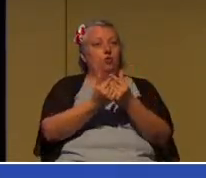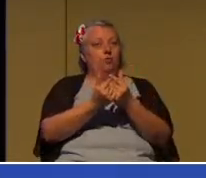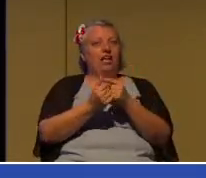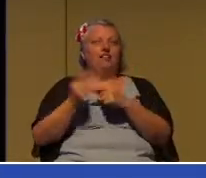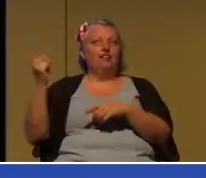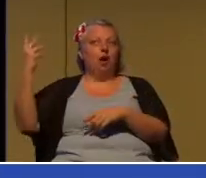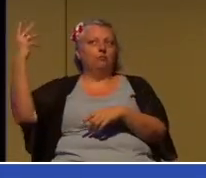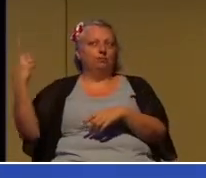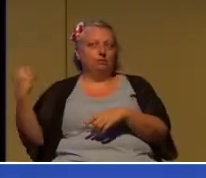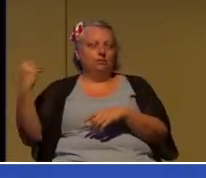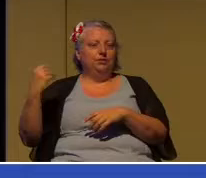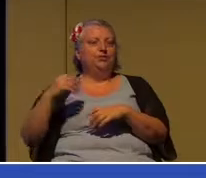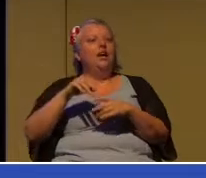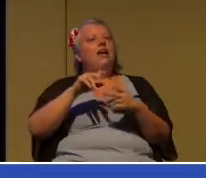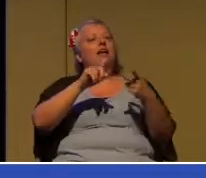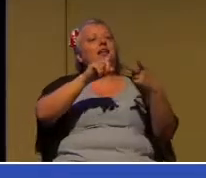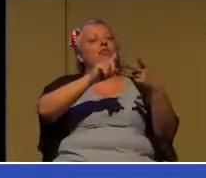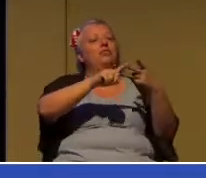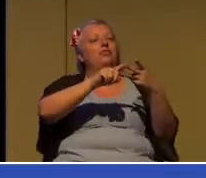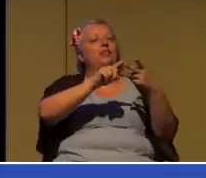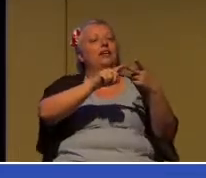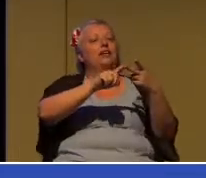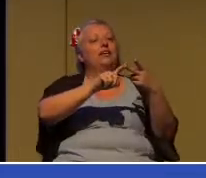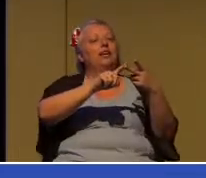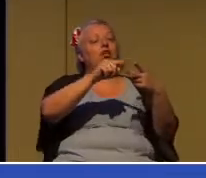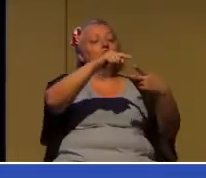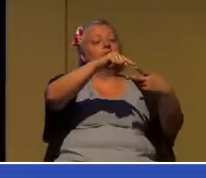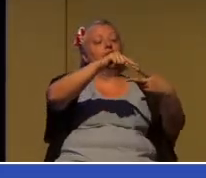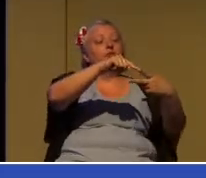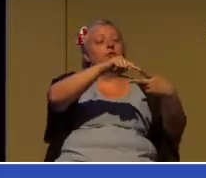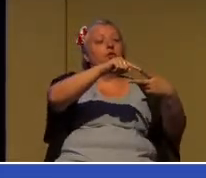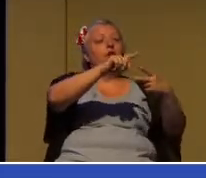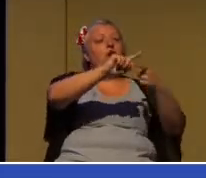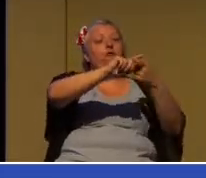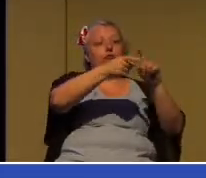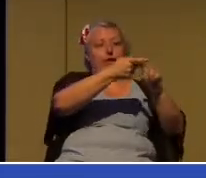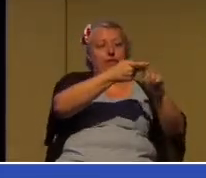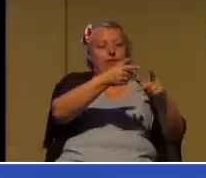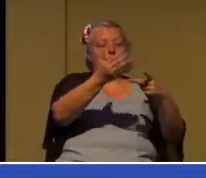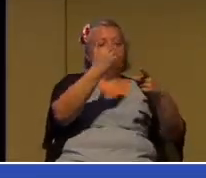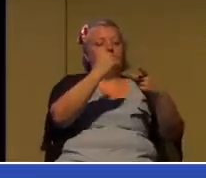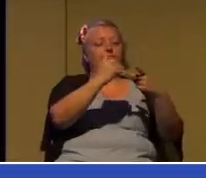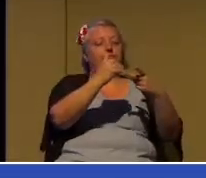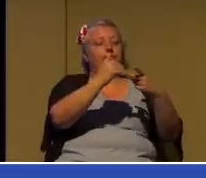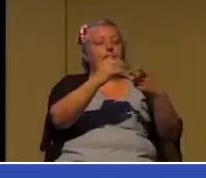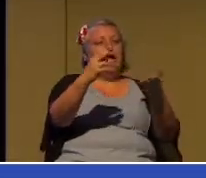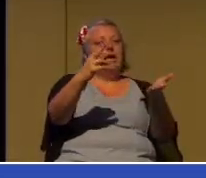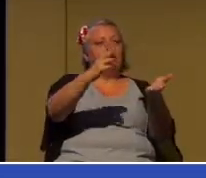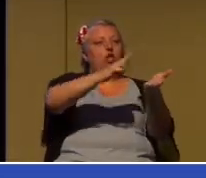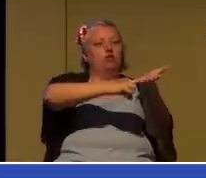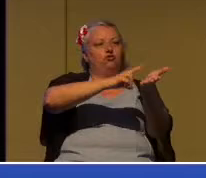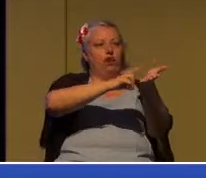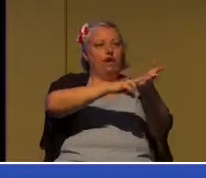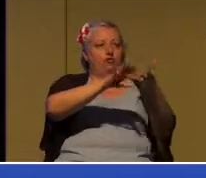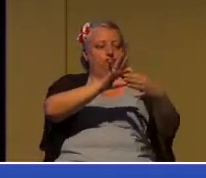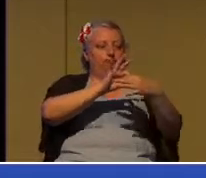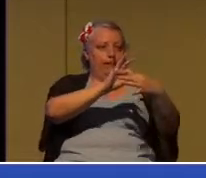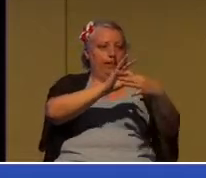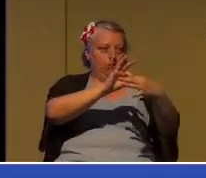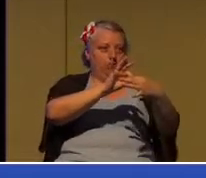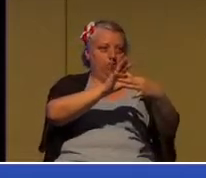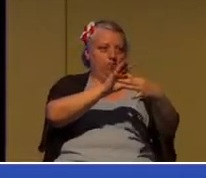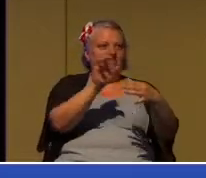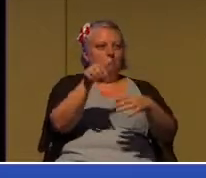A contractual relationship is a relationship that is based on an agreement between two